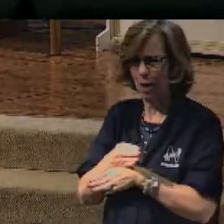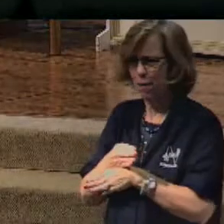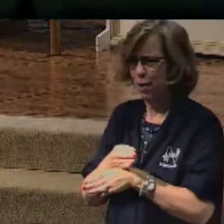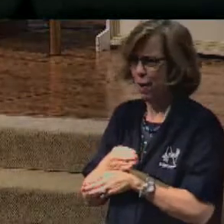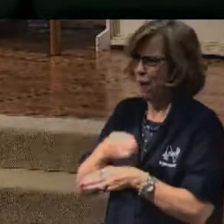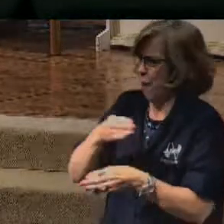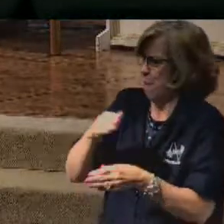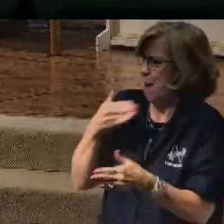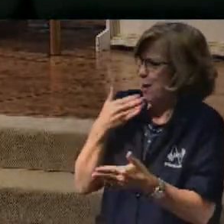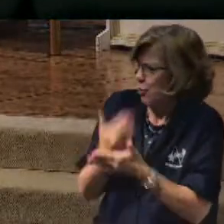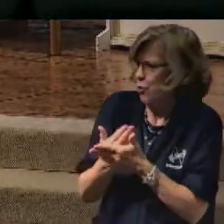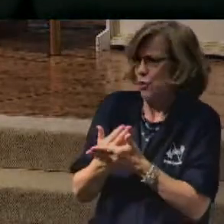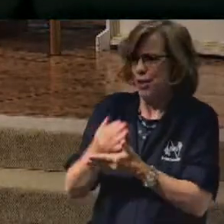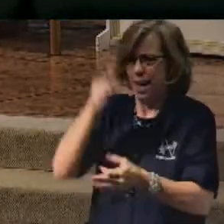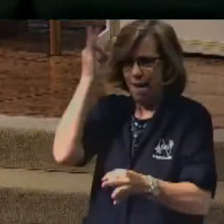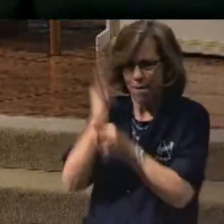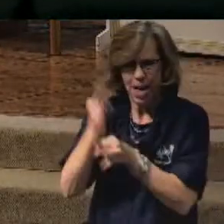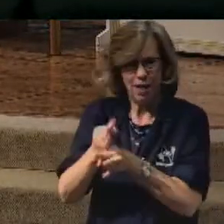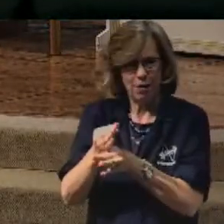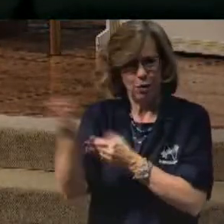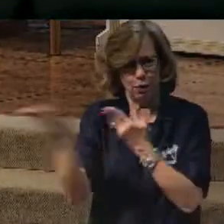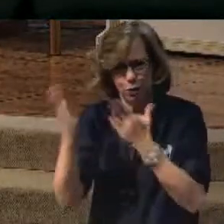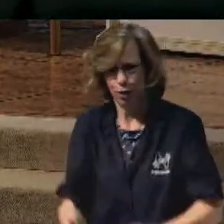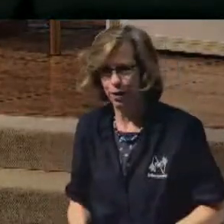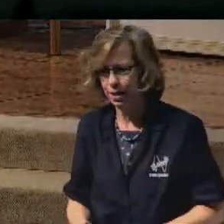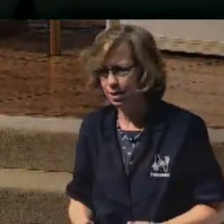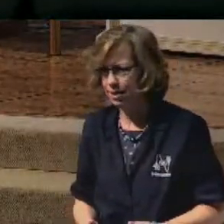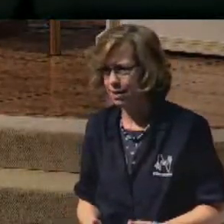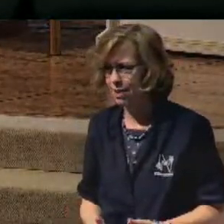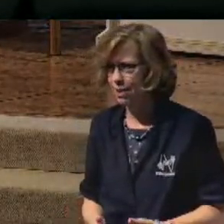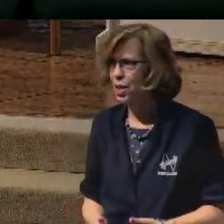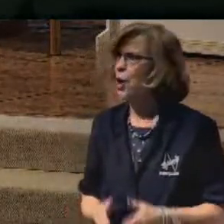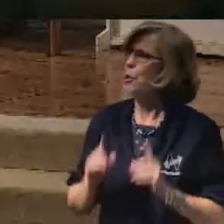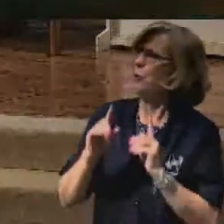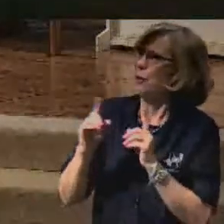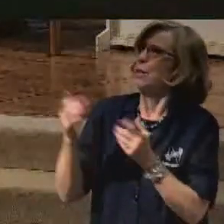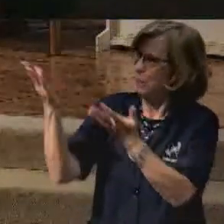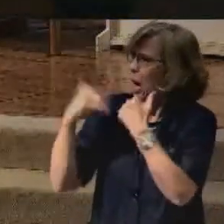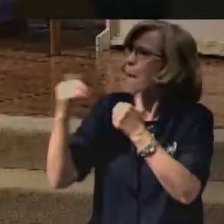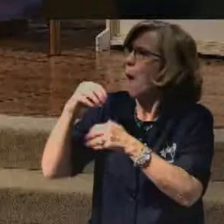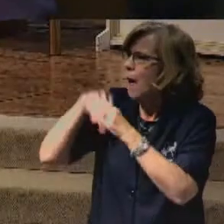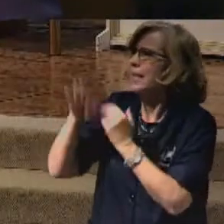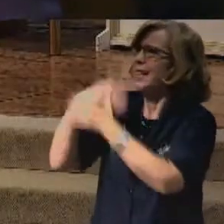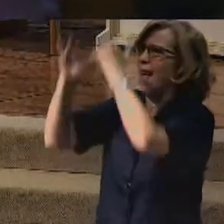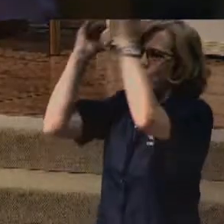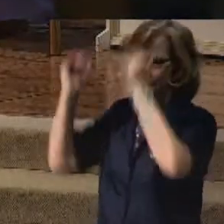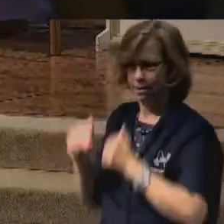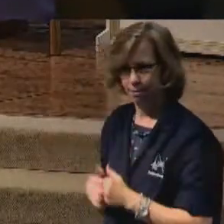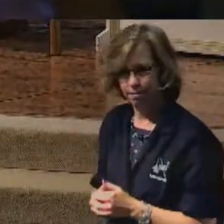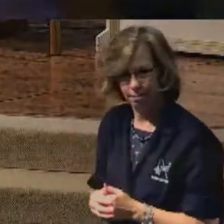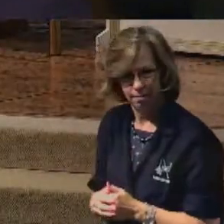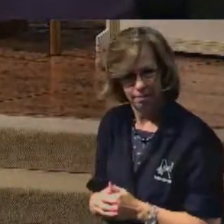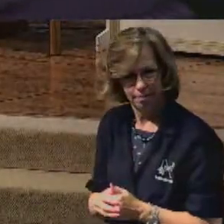faithful servant. Enter into the joy of thy Lord. Come on home. Come on.